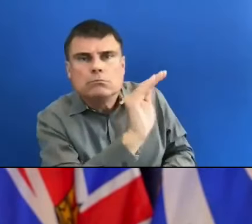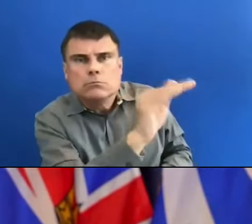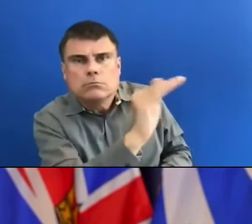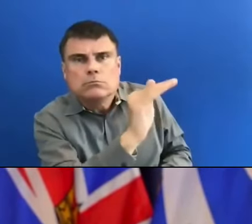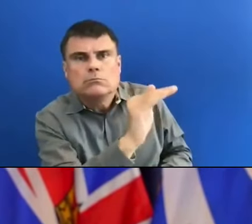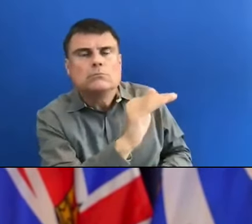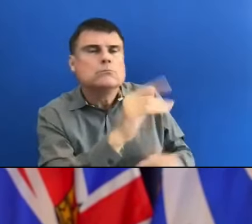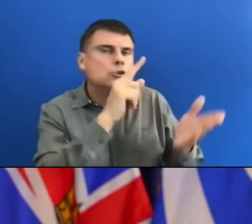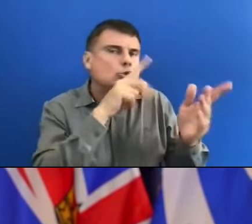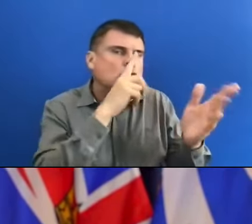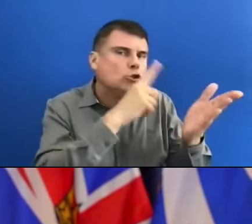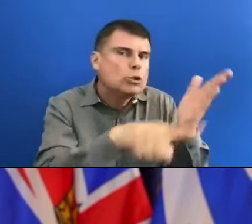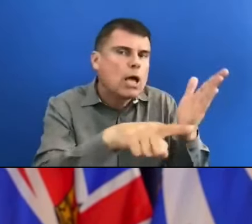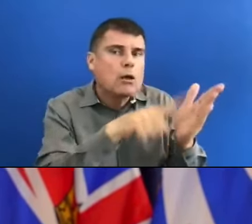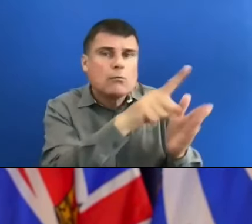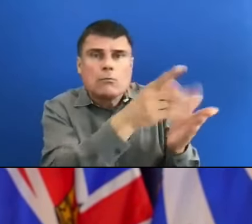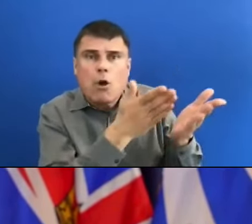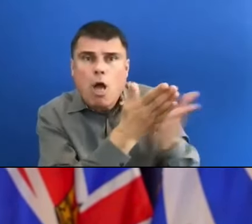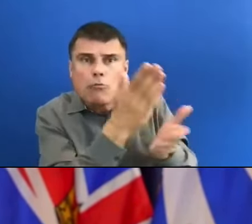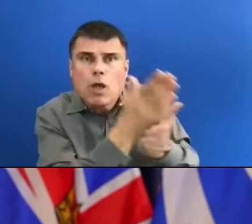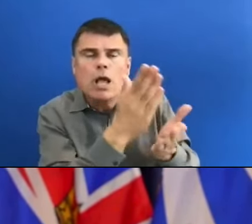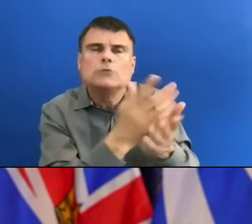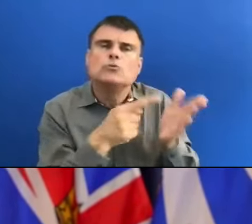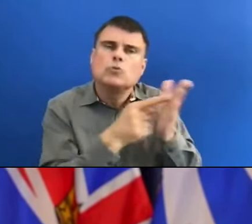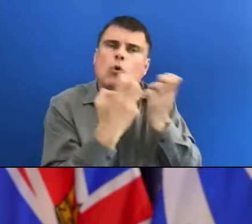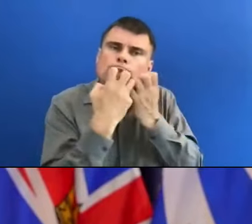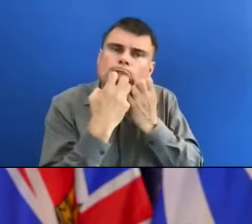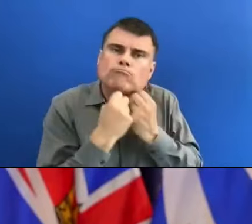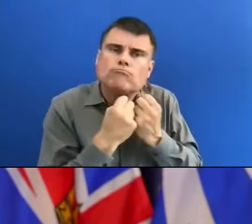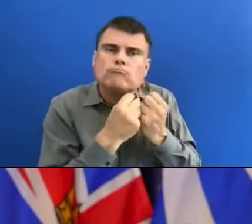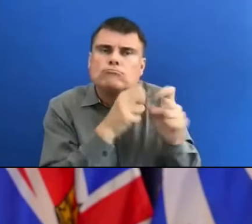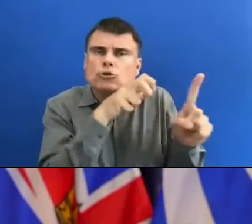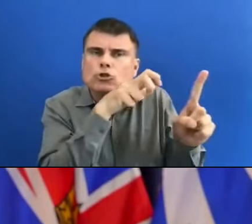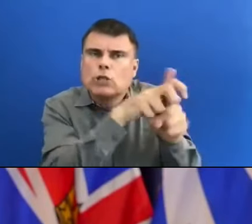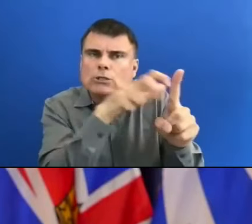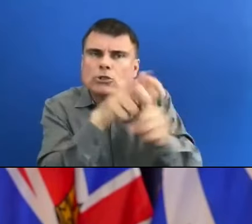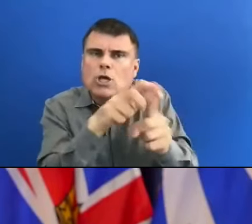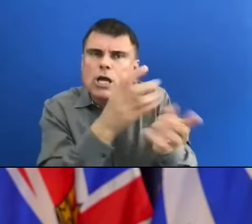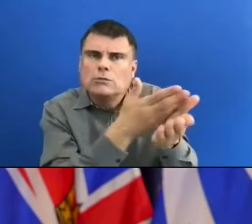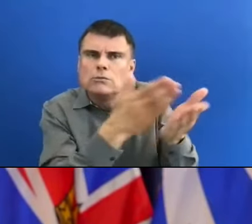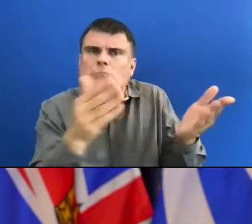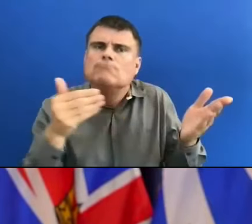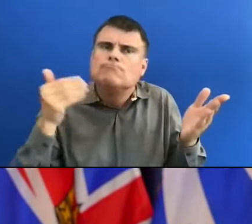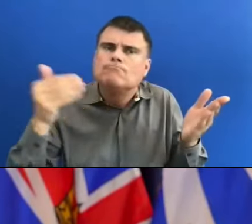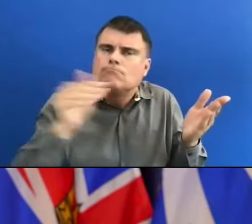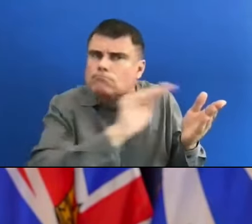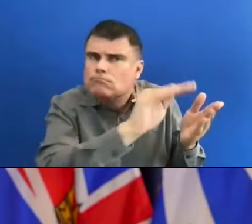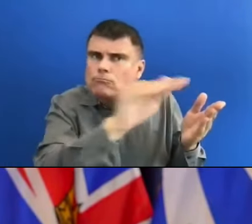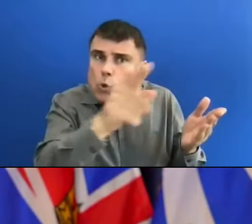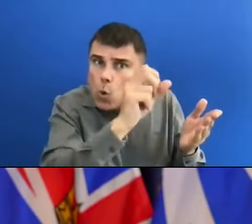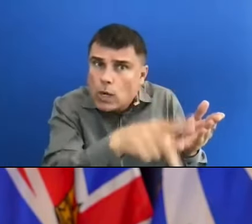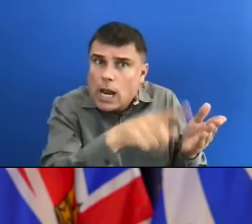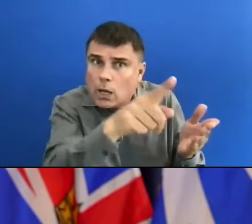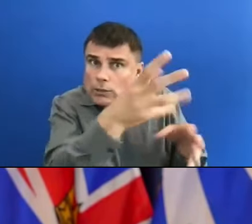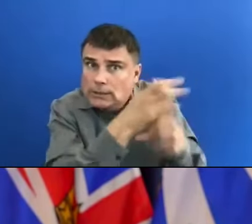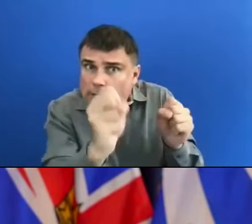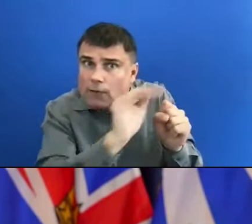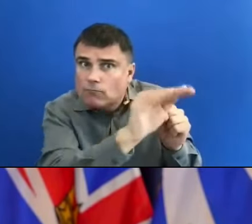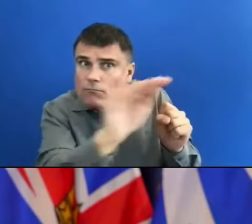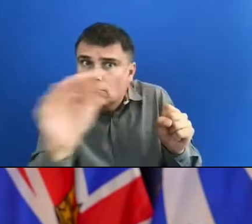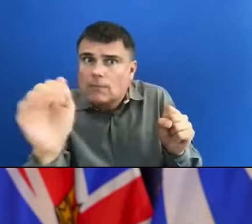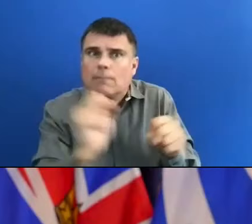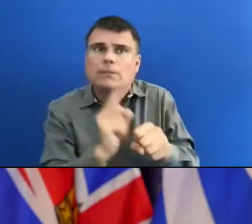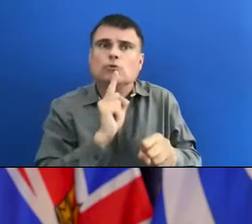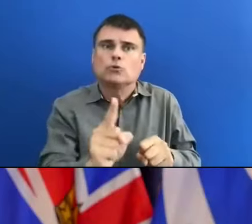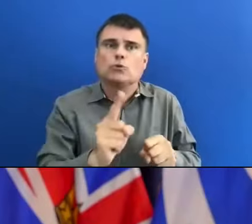especially those with underlying health conditions. This is, of course, a day to recognize and to a